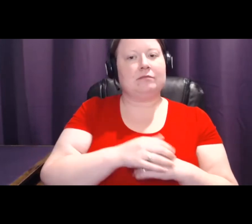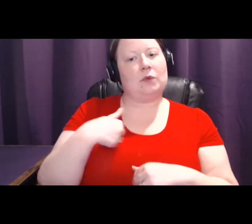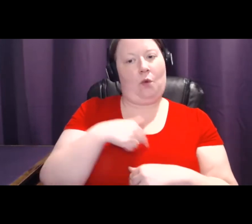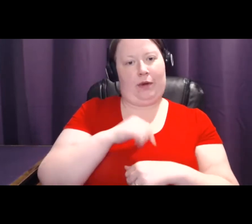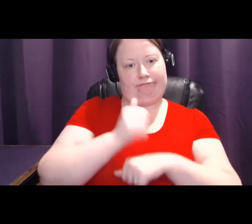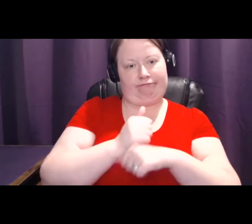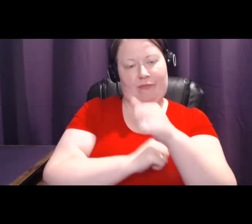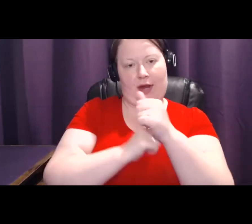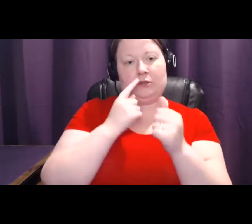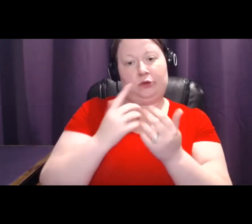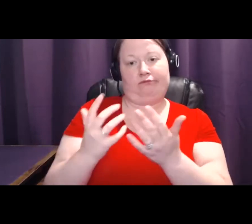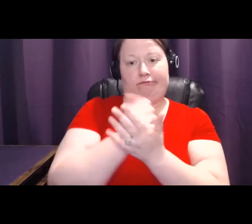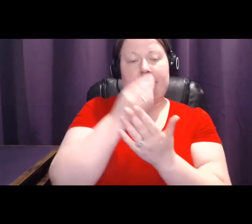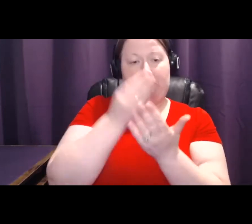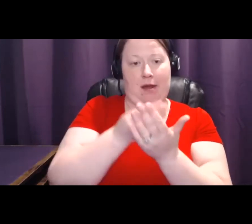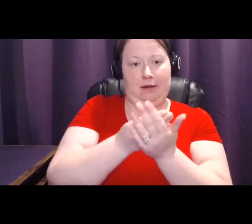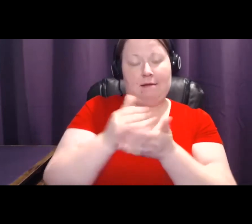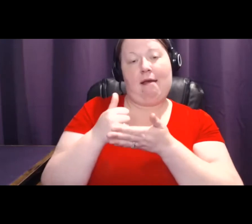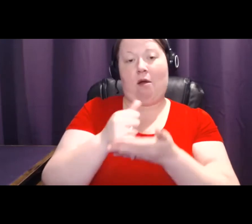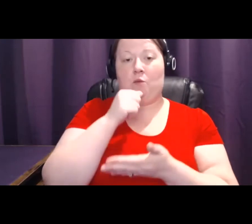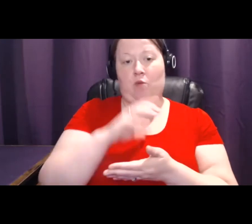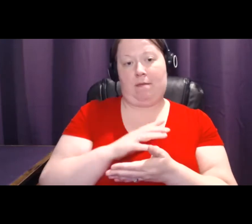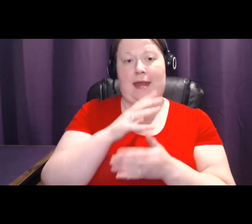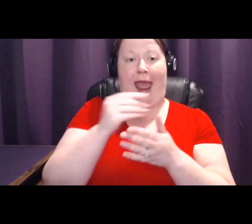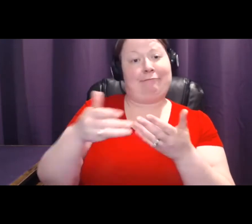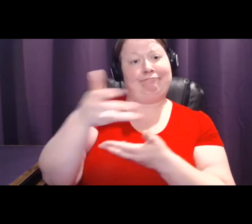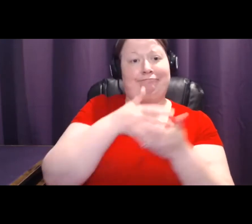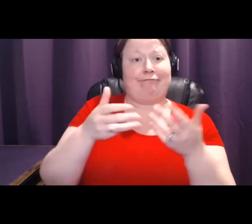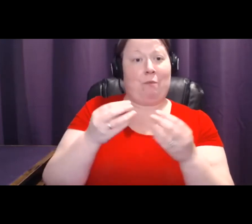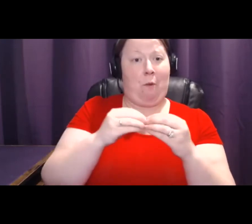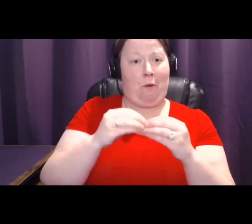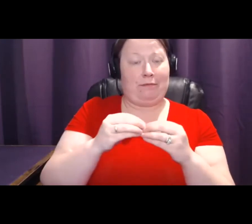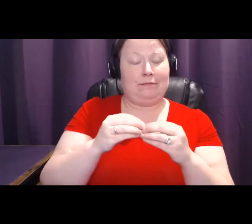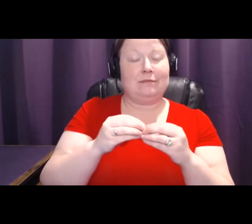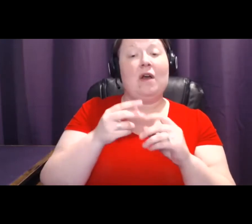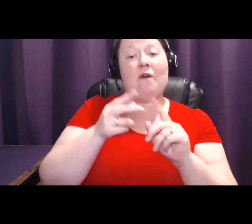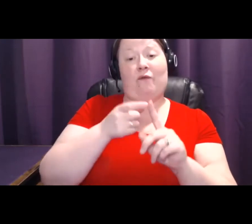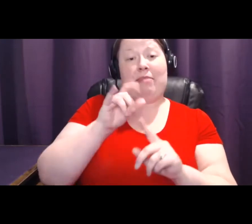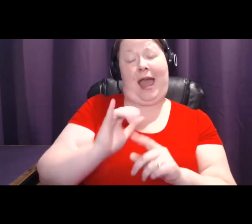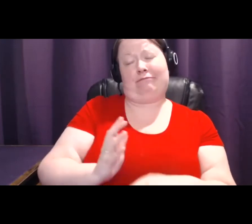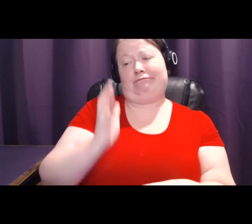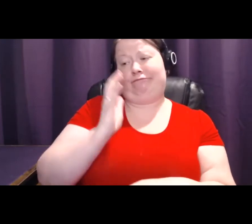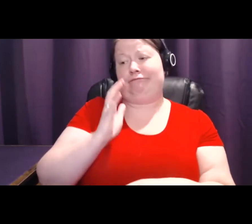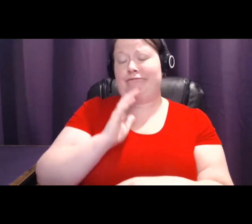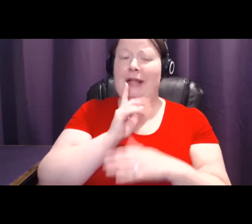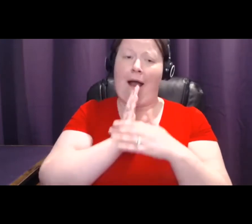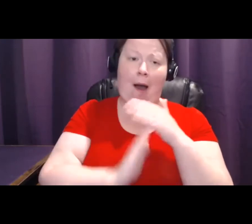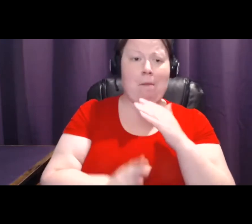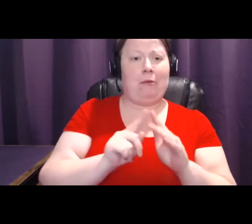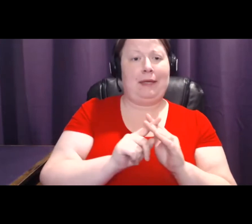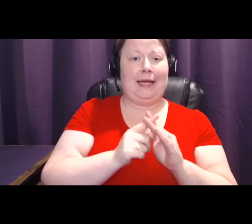women, and spend more time together. From those humble beginnings, I am enormously proud